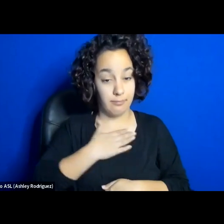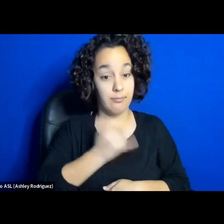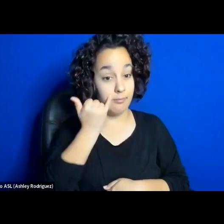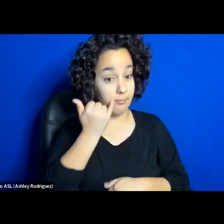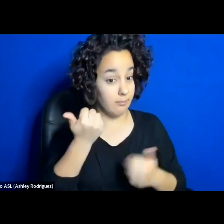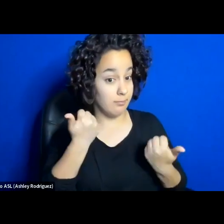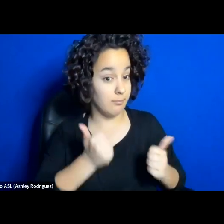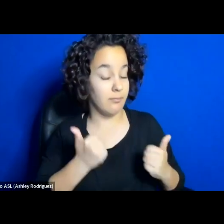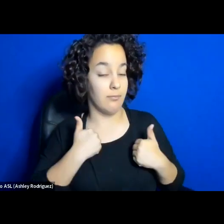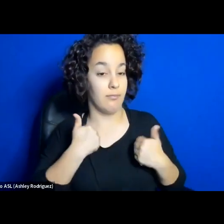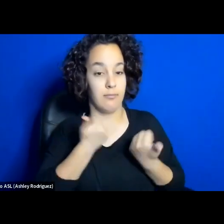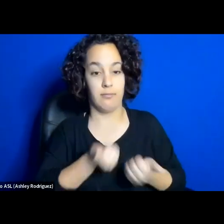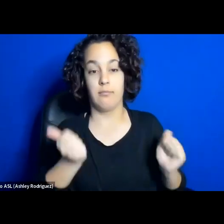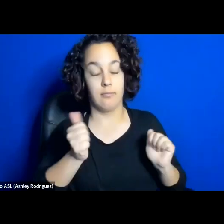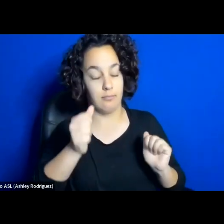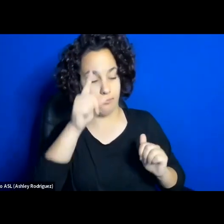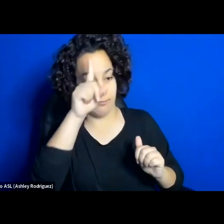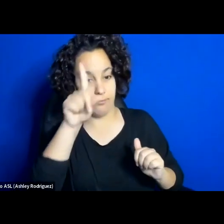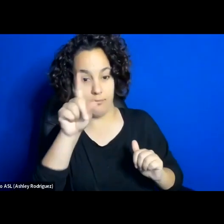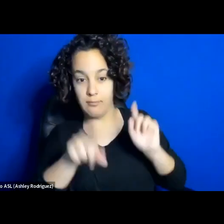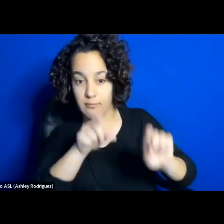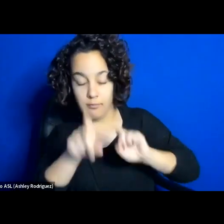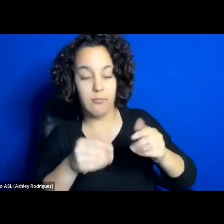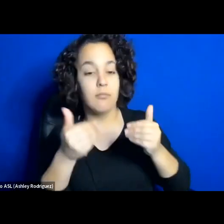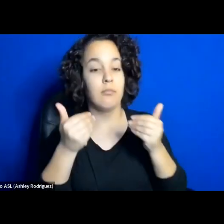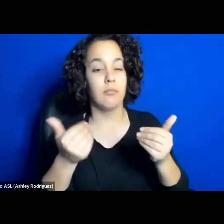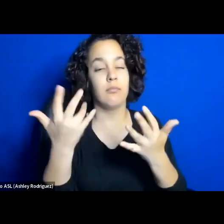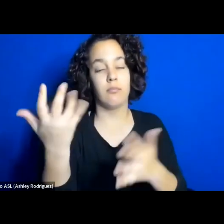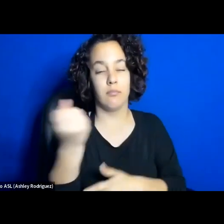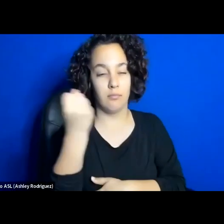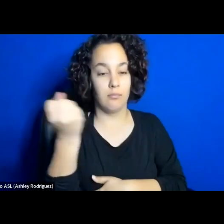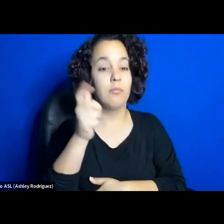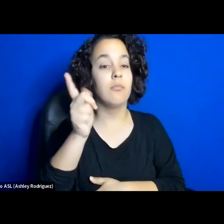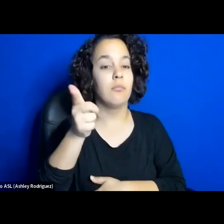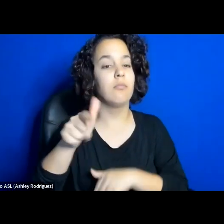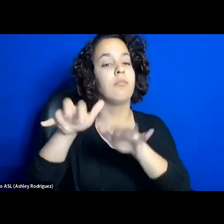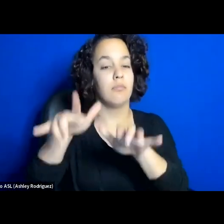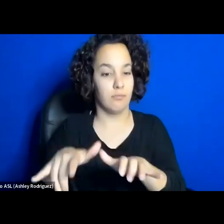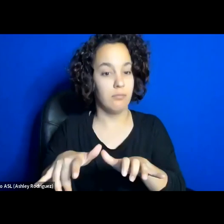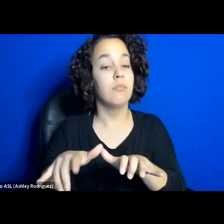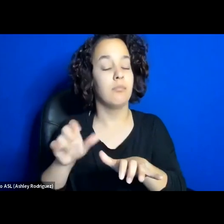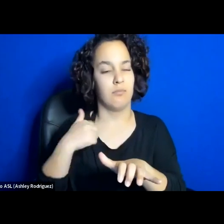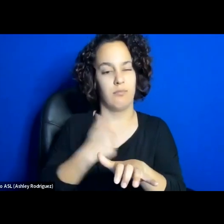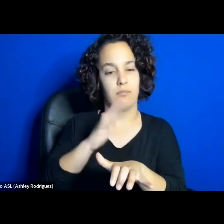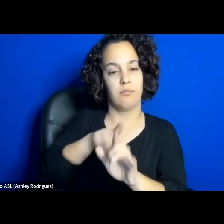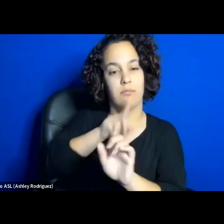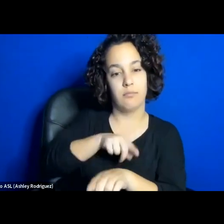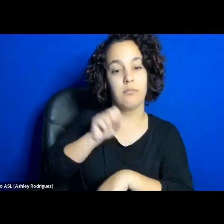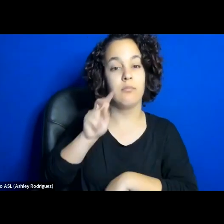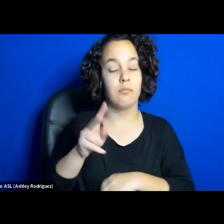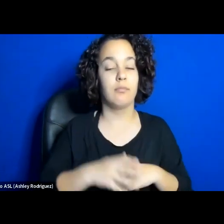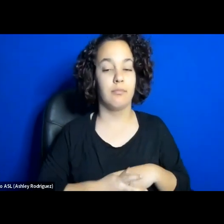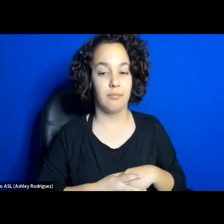in the chat box. To begin, I would like to invite Dr. Keshawar to say a few words.